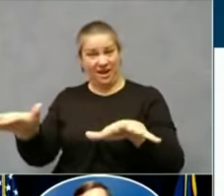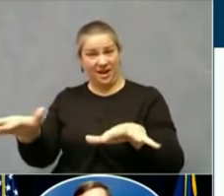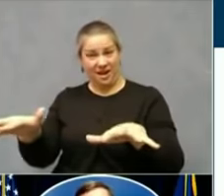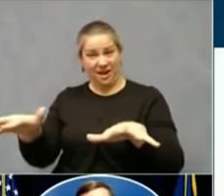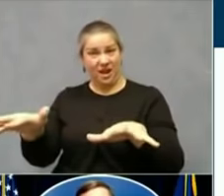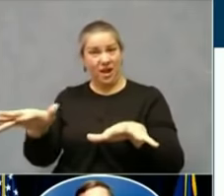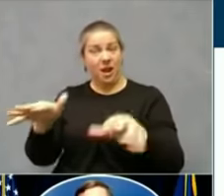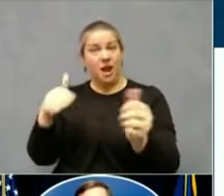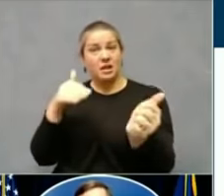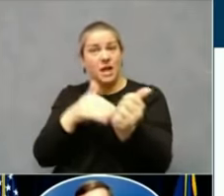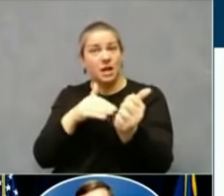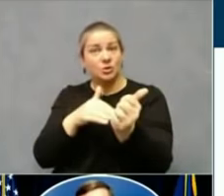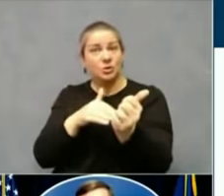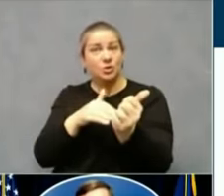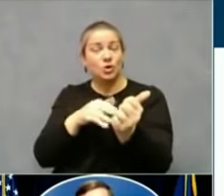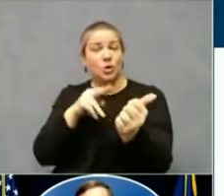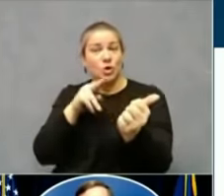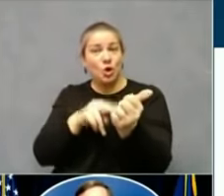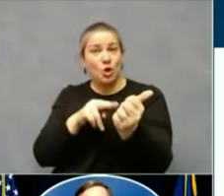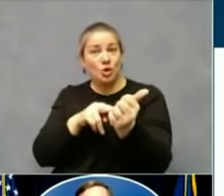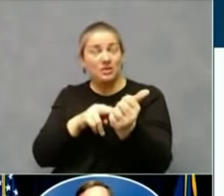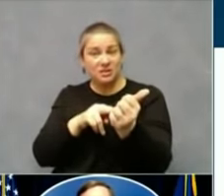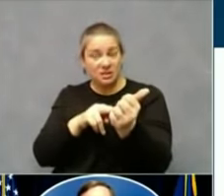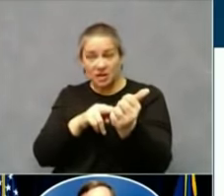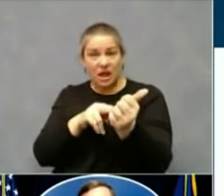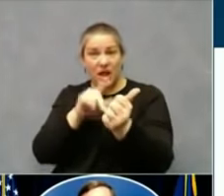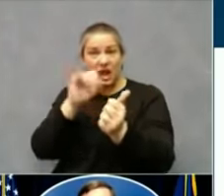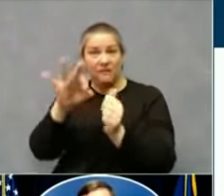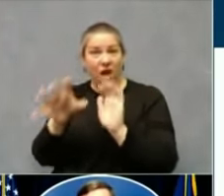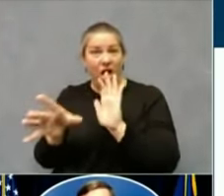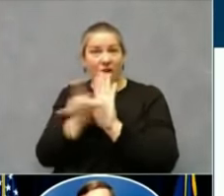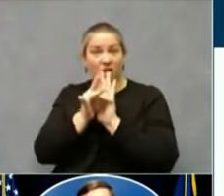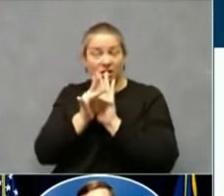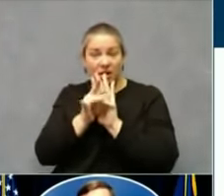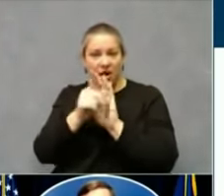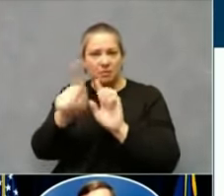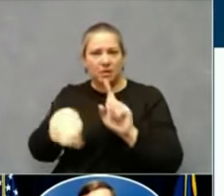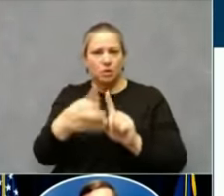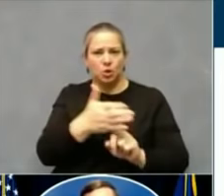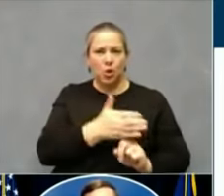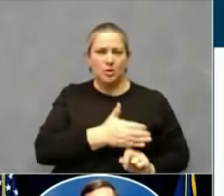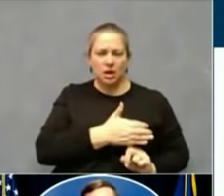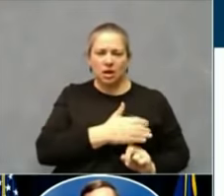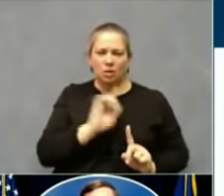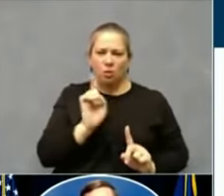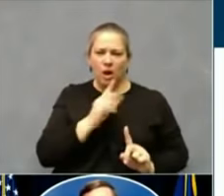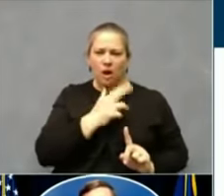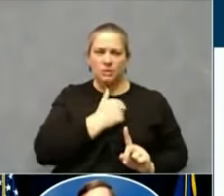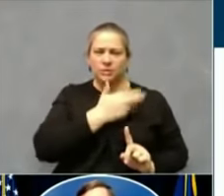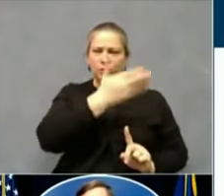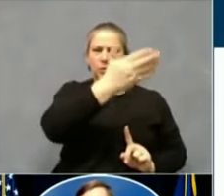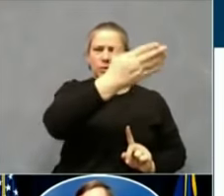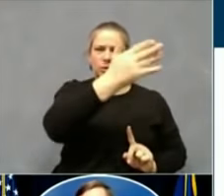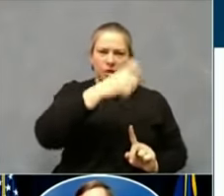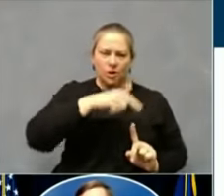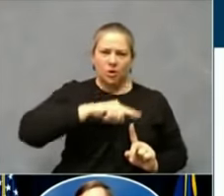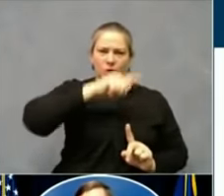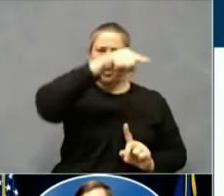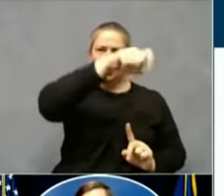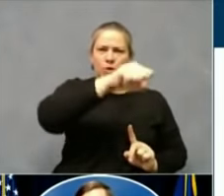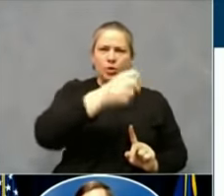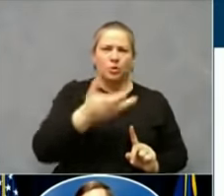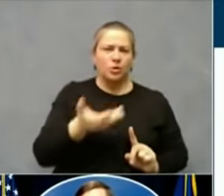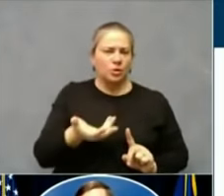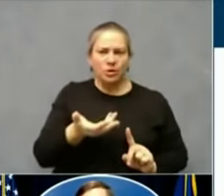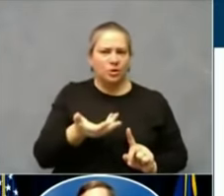come down with COVID or a quarantine because somebody in their community has tested positive and is a close contact with